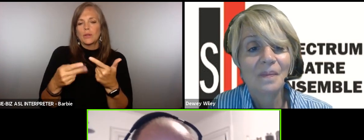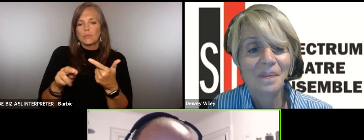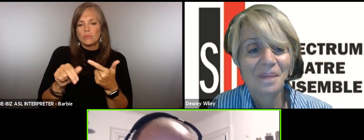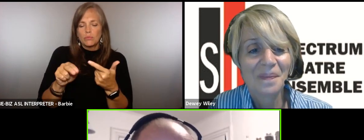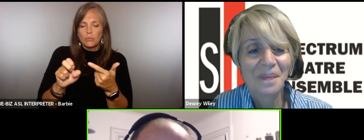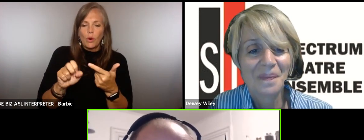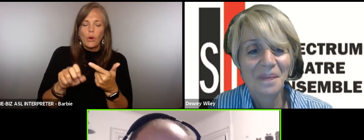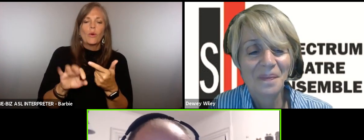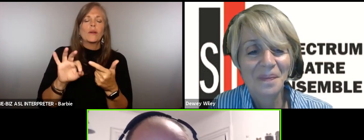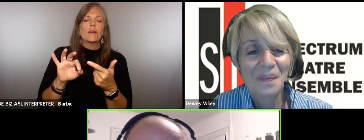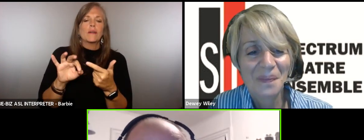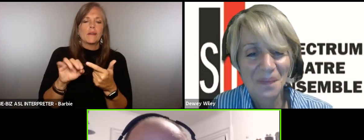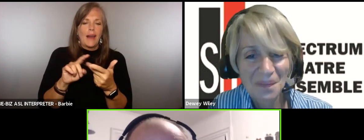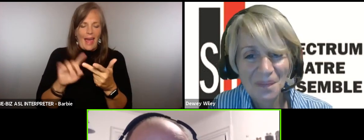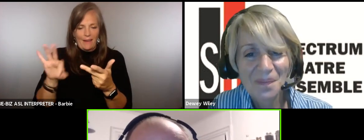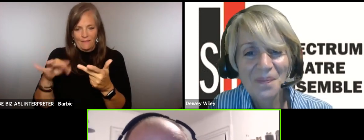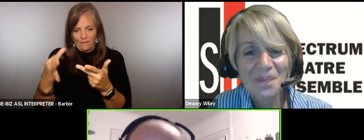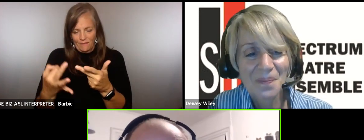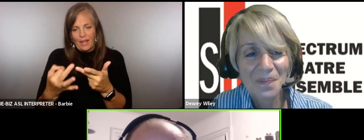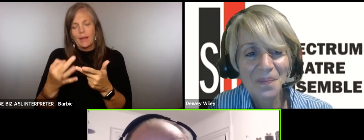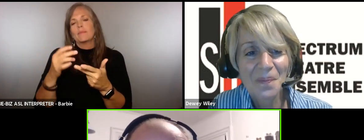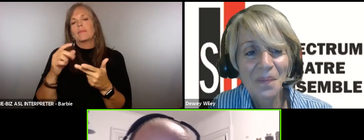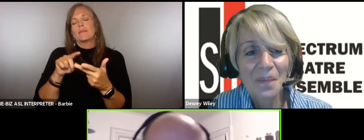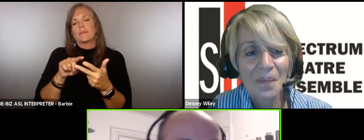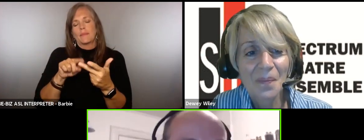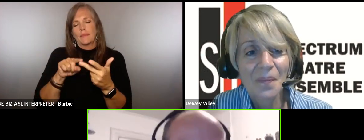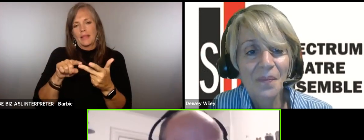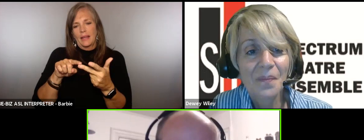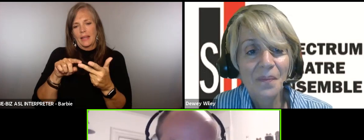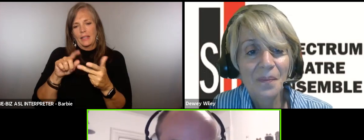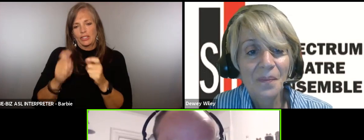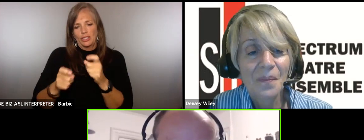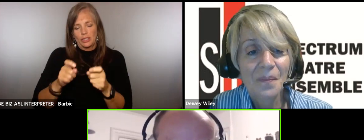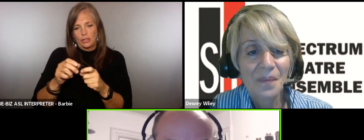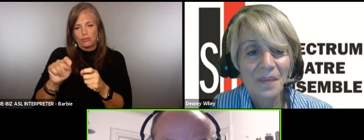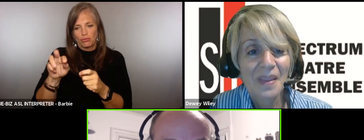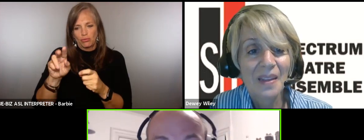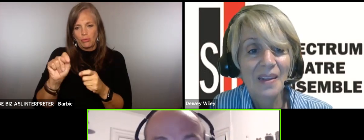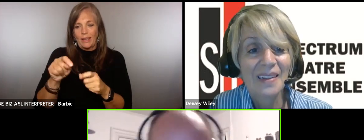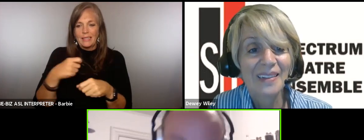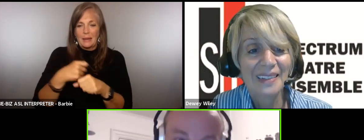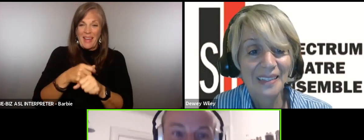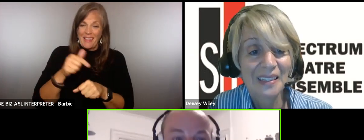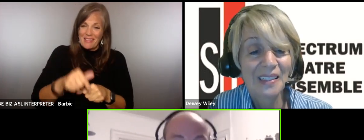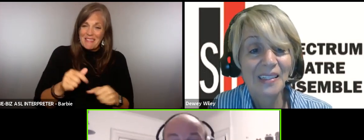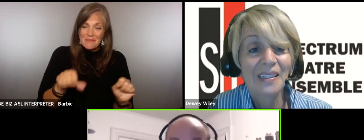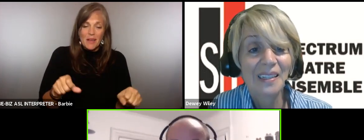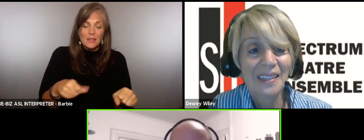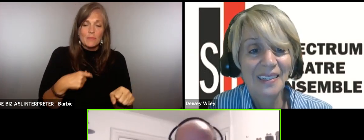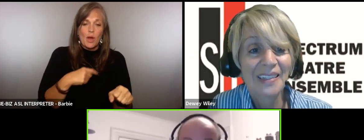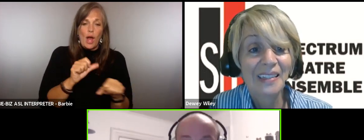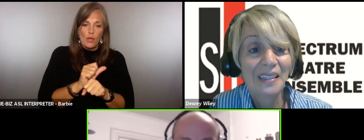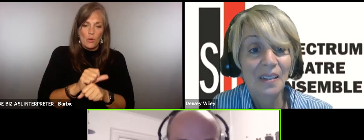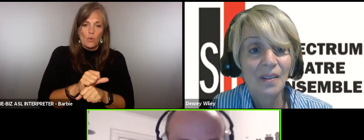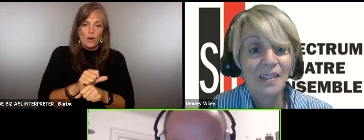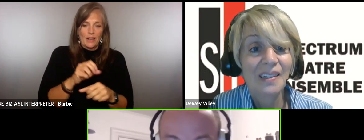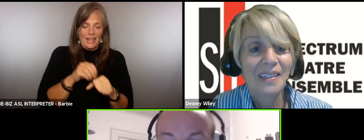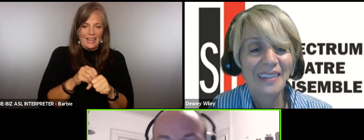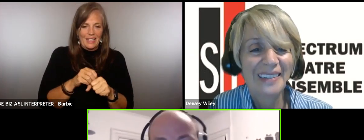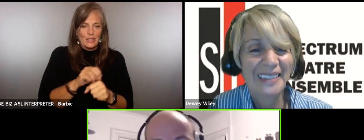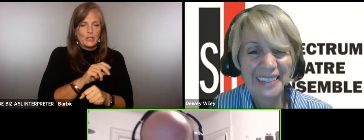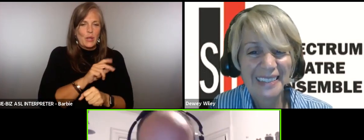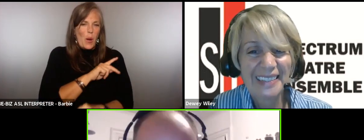carter family charitable trust their support made this festival and the work featured in it possible a personal again as well as